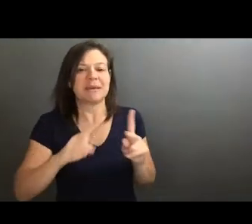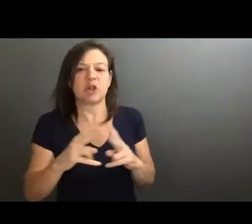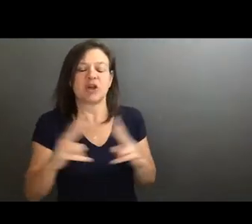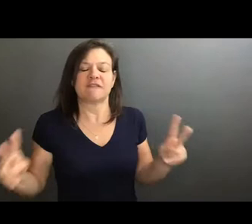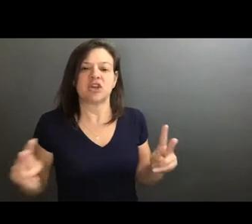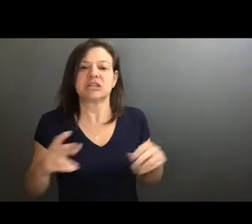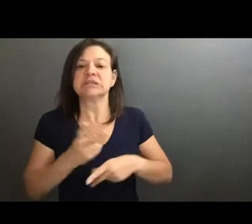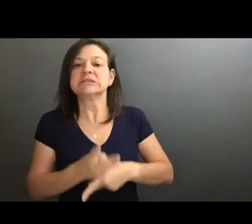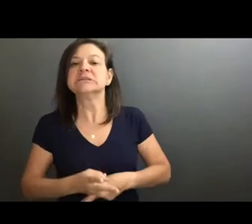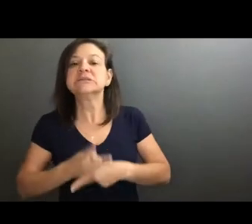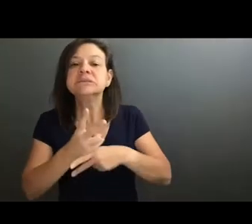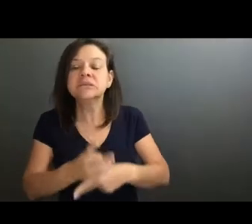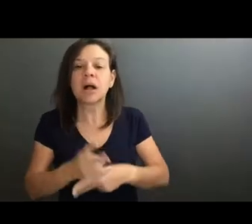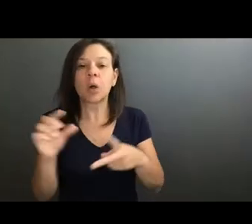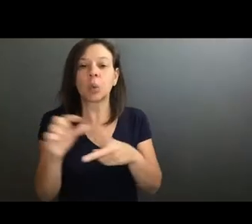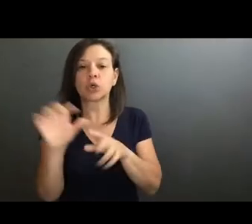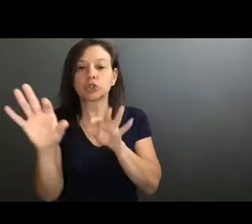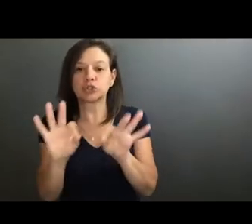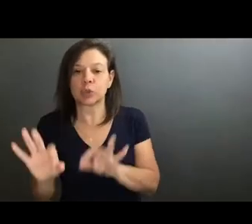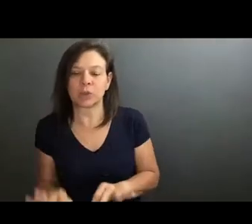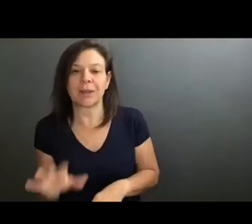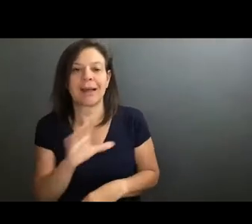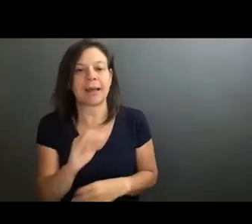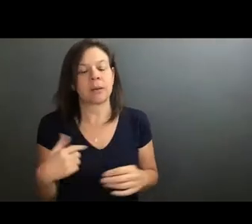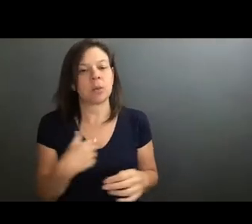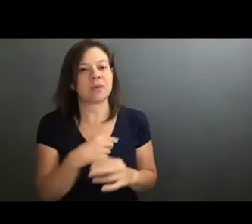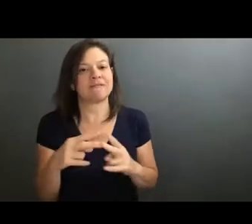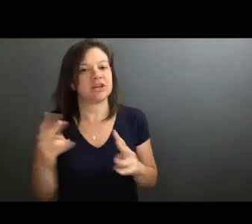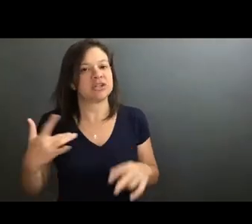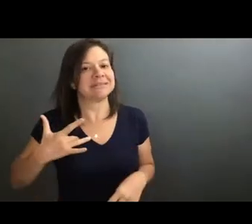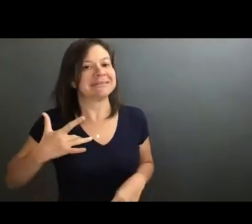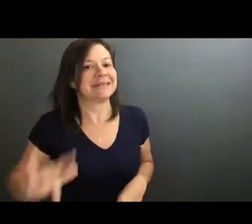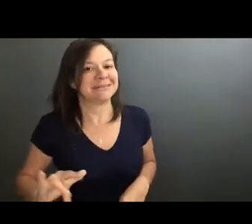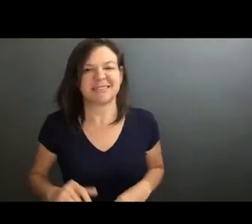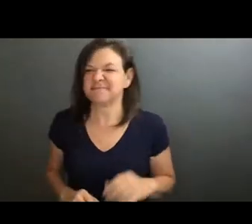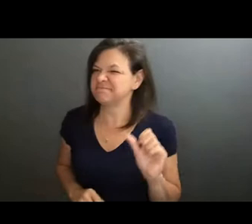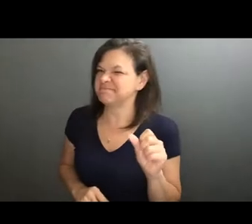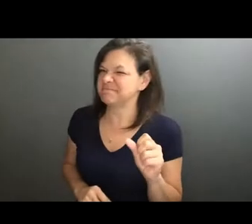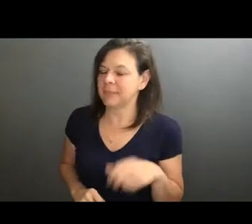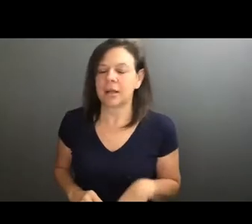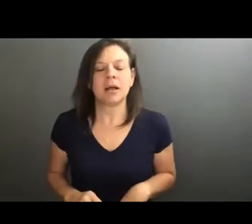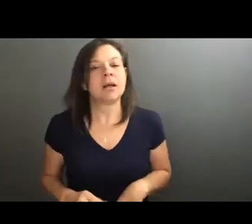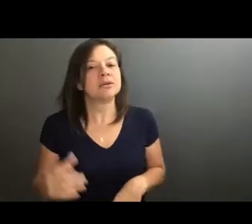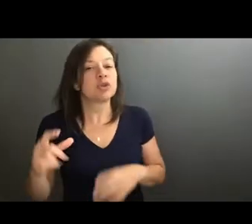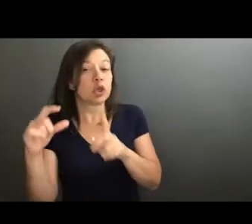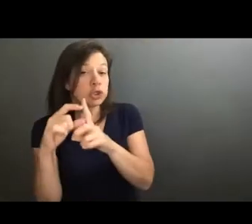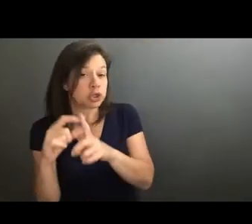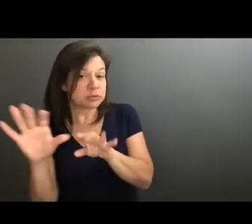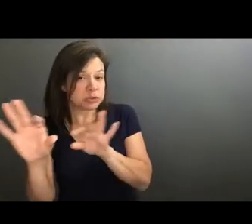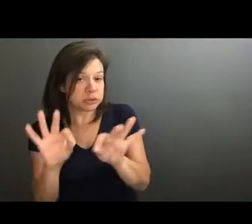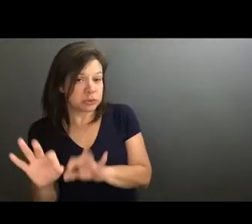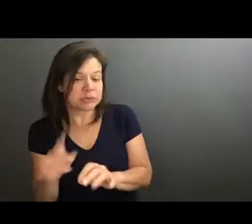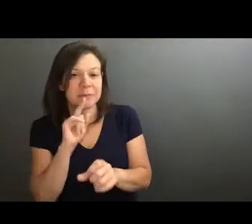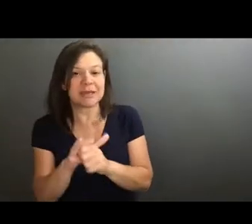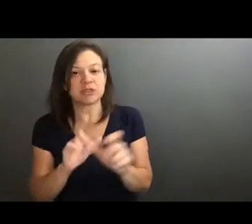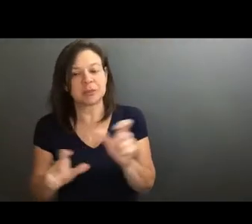terminology. Yeah. And we're very sensitive. Yeah. To the terms we use and make sure that people were